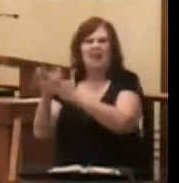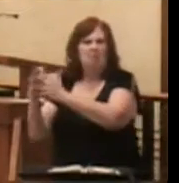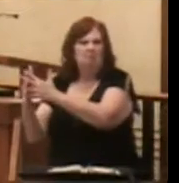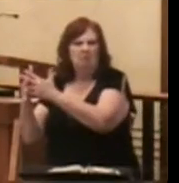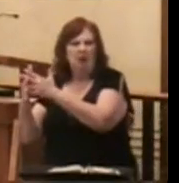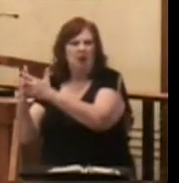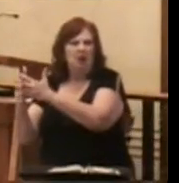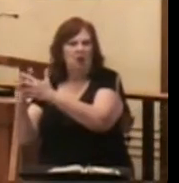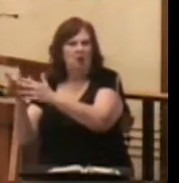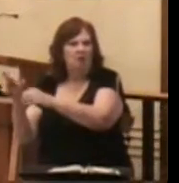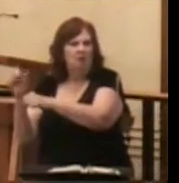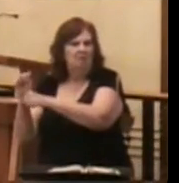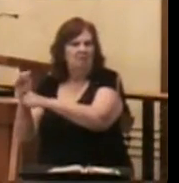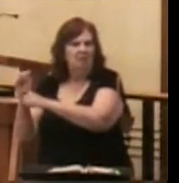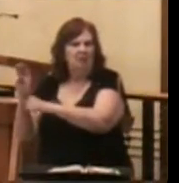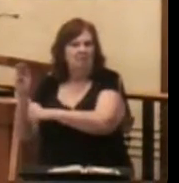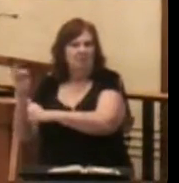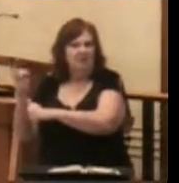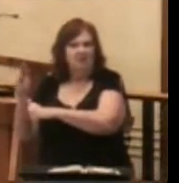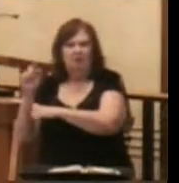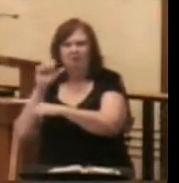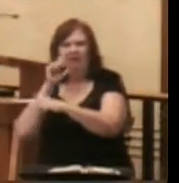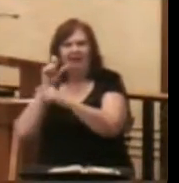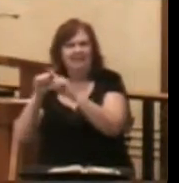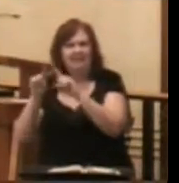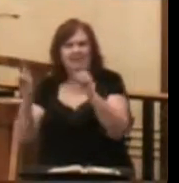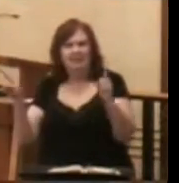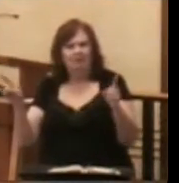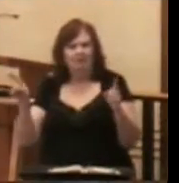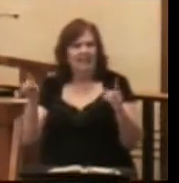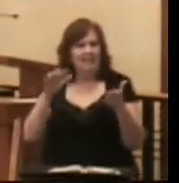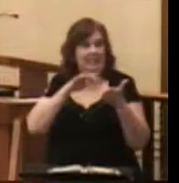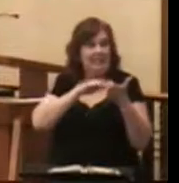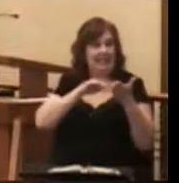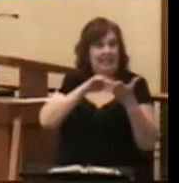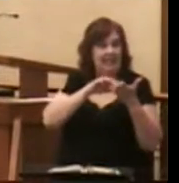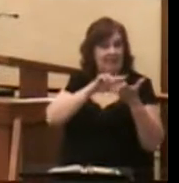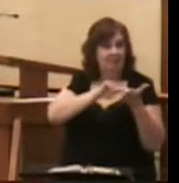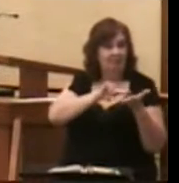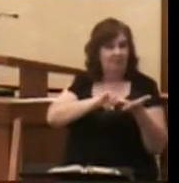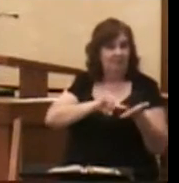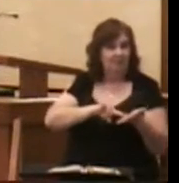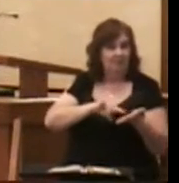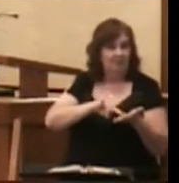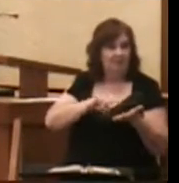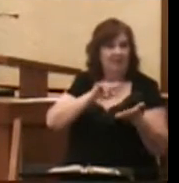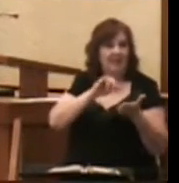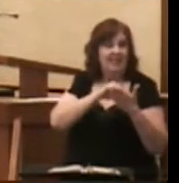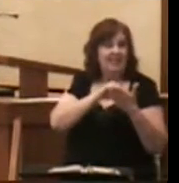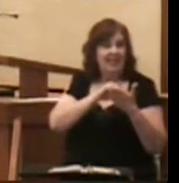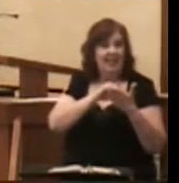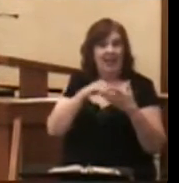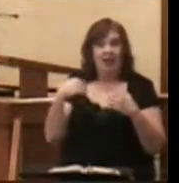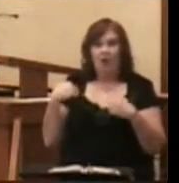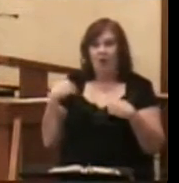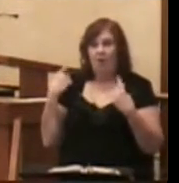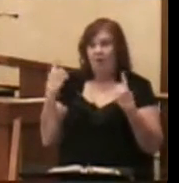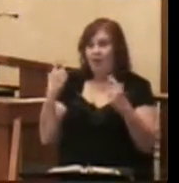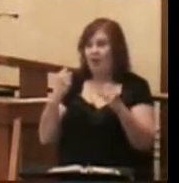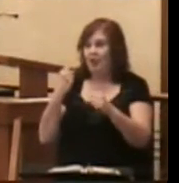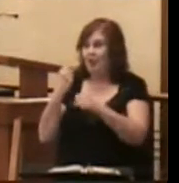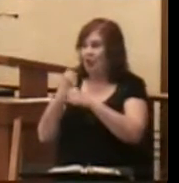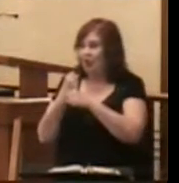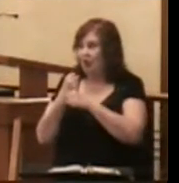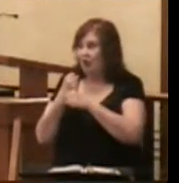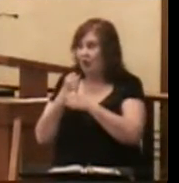or employees in Minnesota are any different. This study reveals that aggregately over the course of a year,